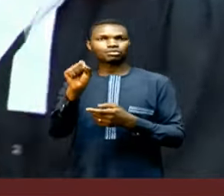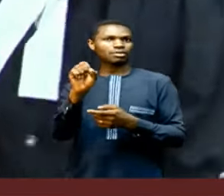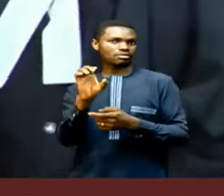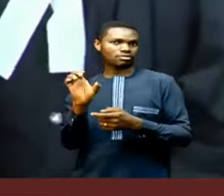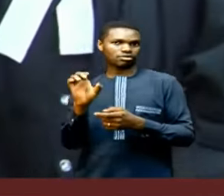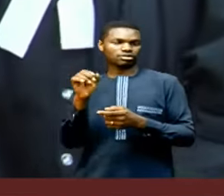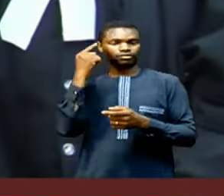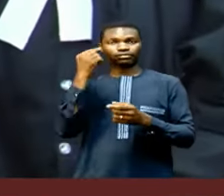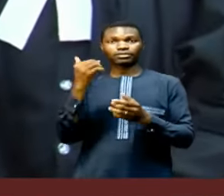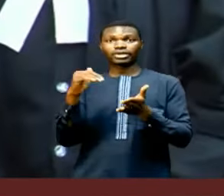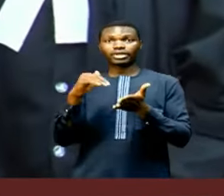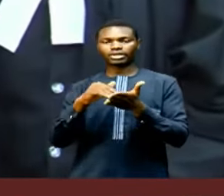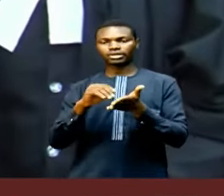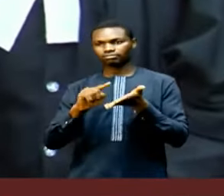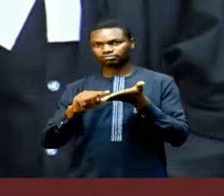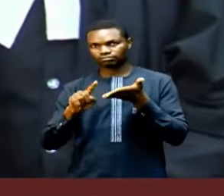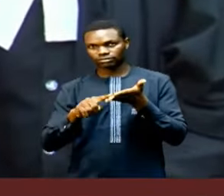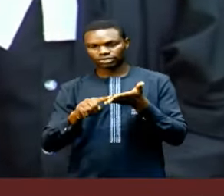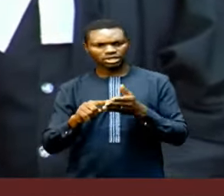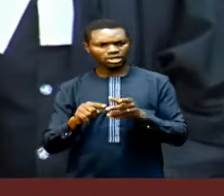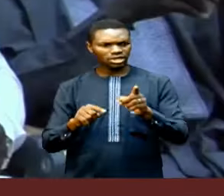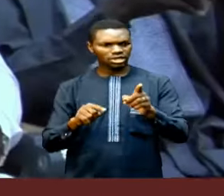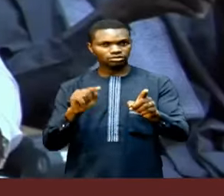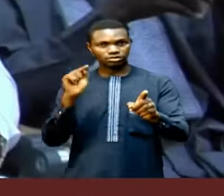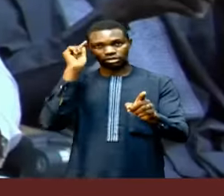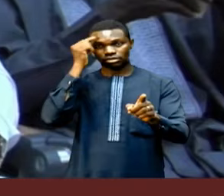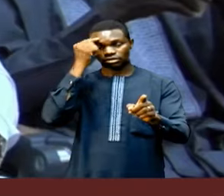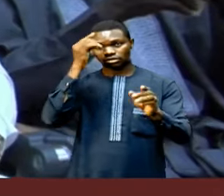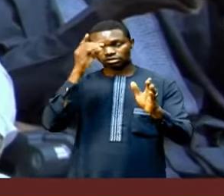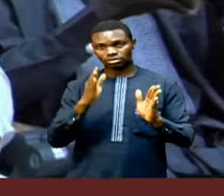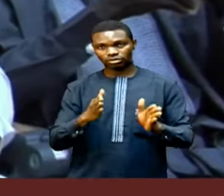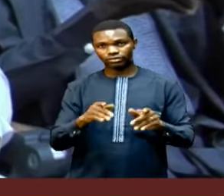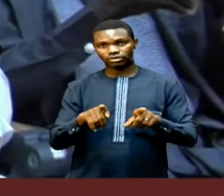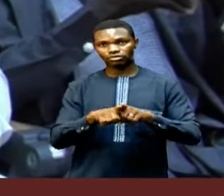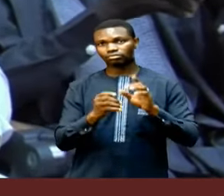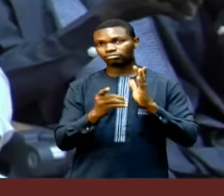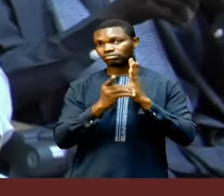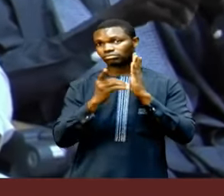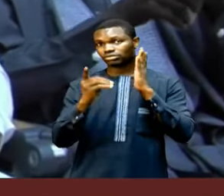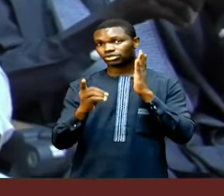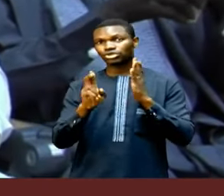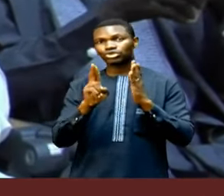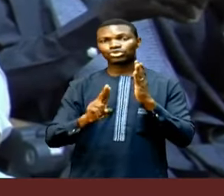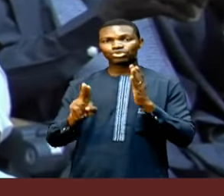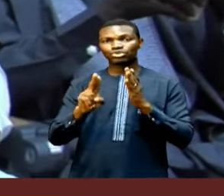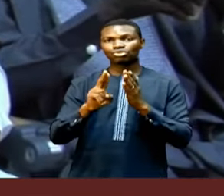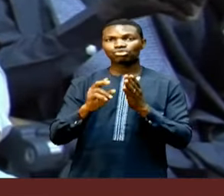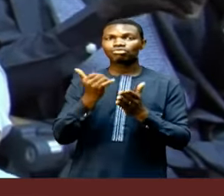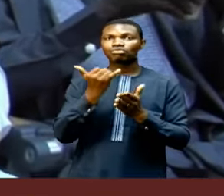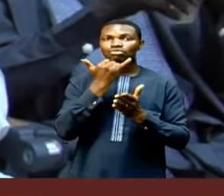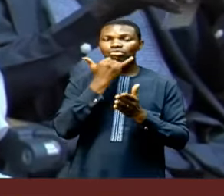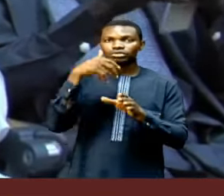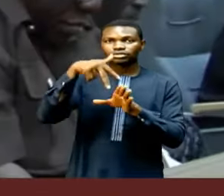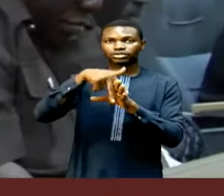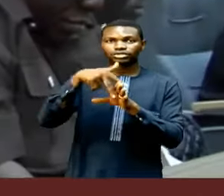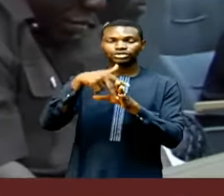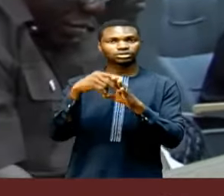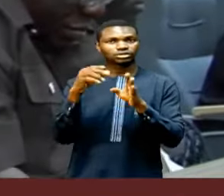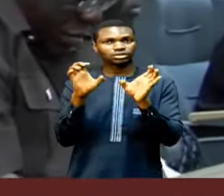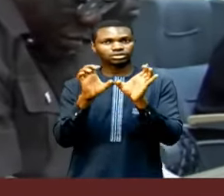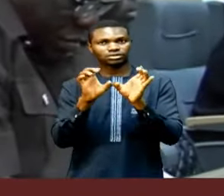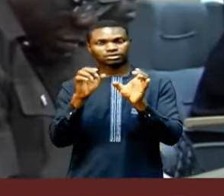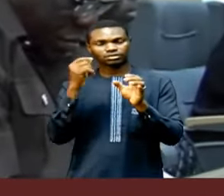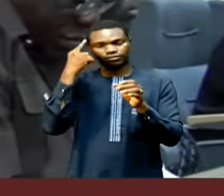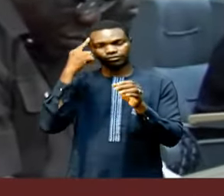that Governor Ahmed Aliou and his deputy Idris Gobir used forged certificates to contest the 2023